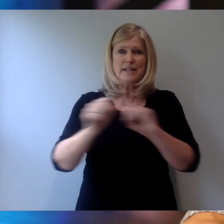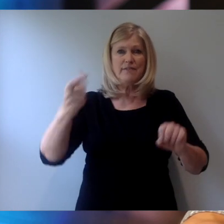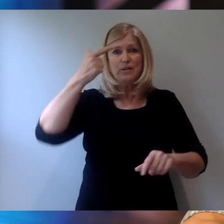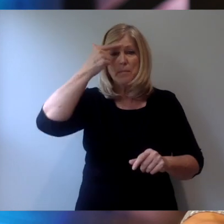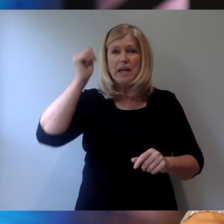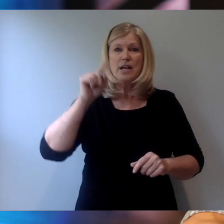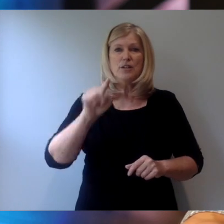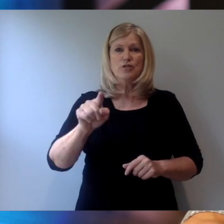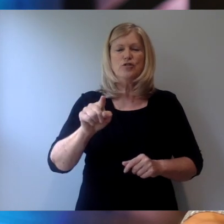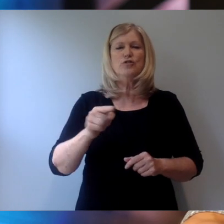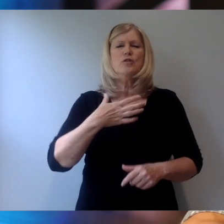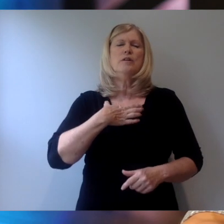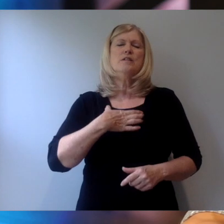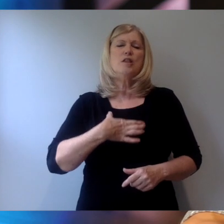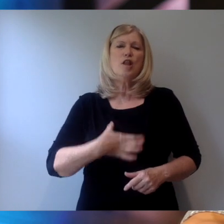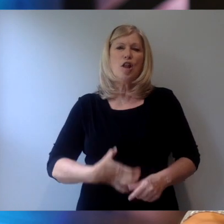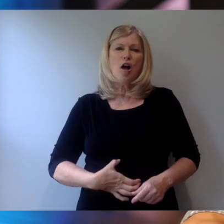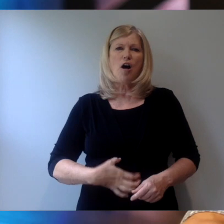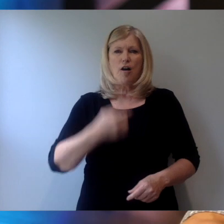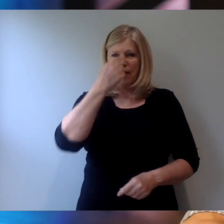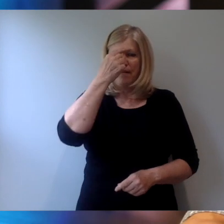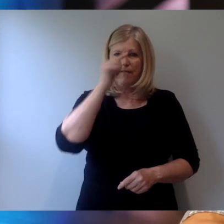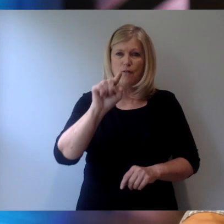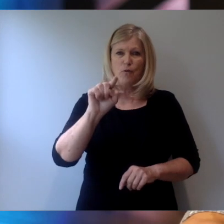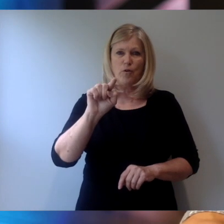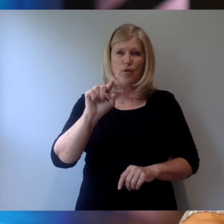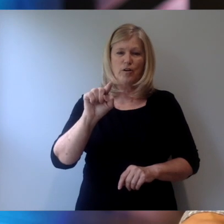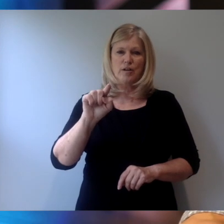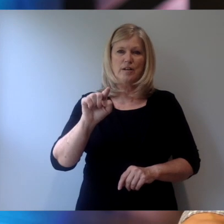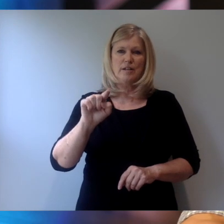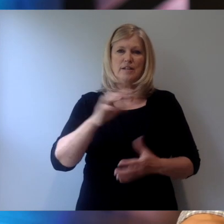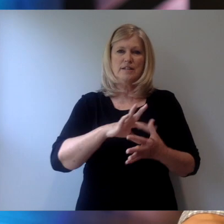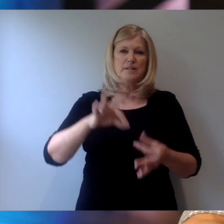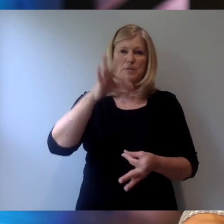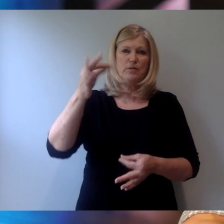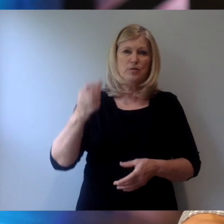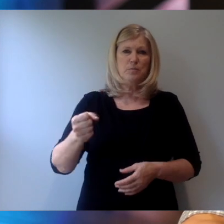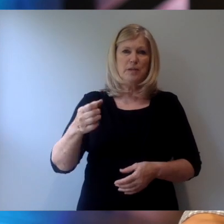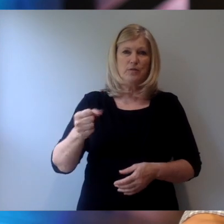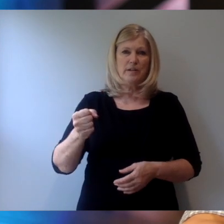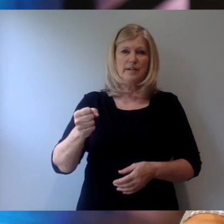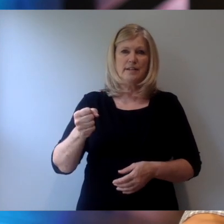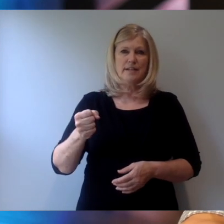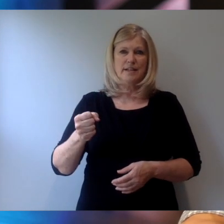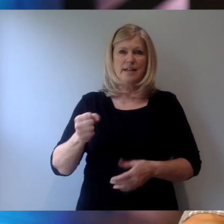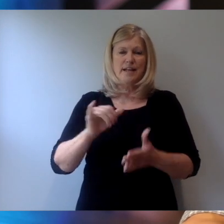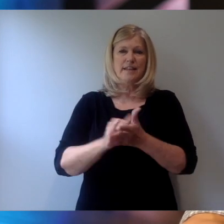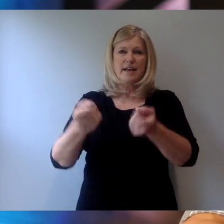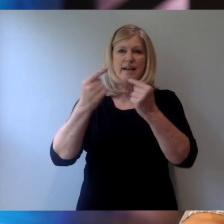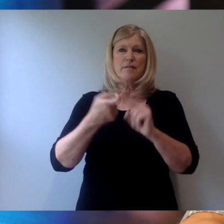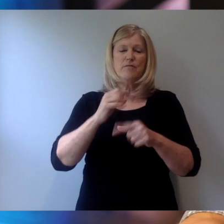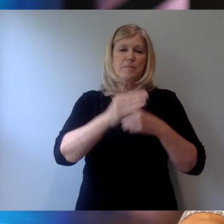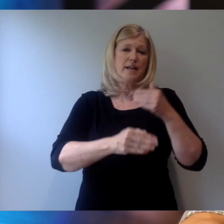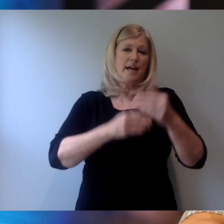long for spiritual milk that comes from the kindness of